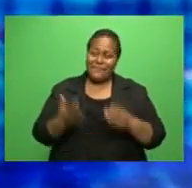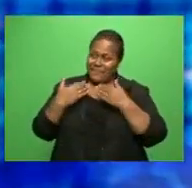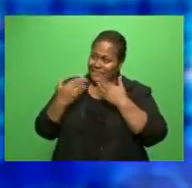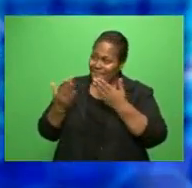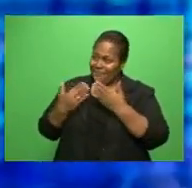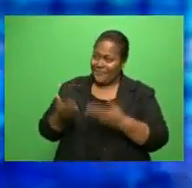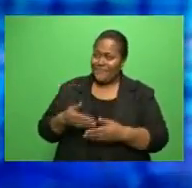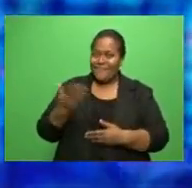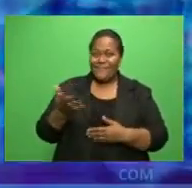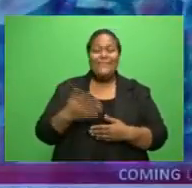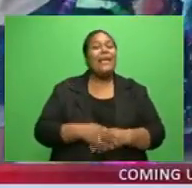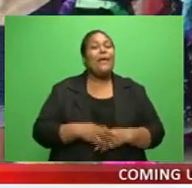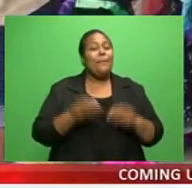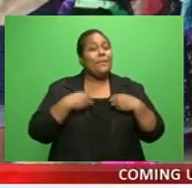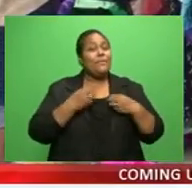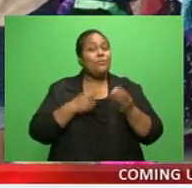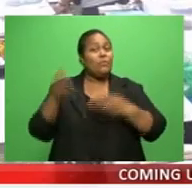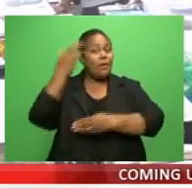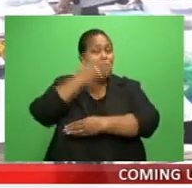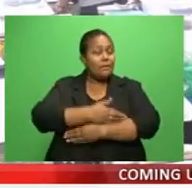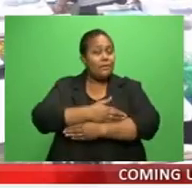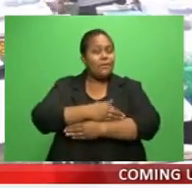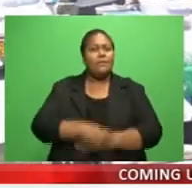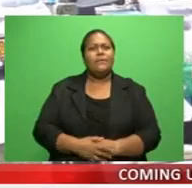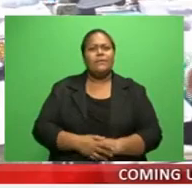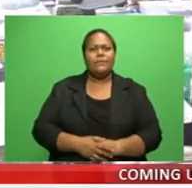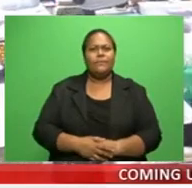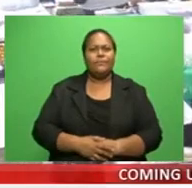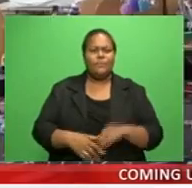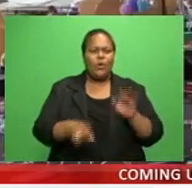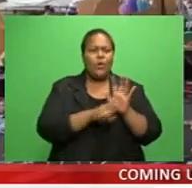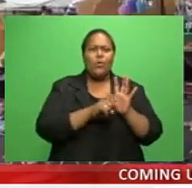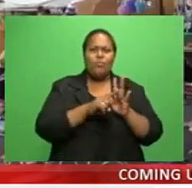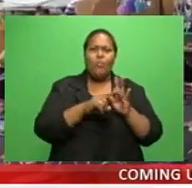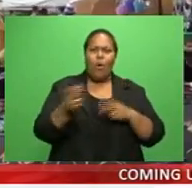In business tonight, Rock market expands.